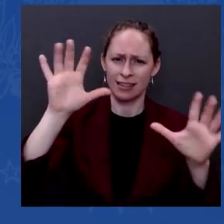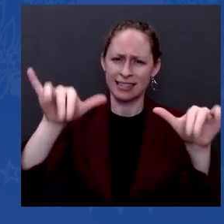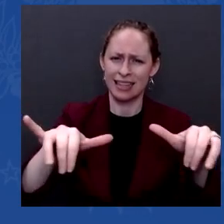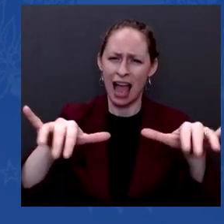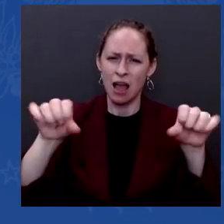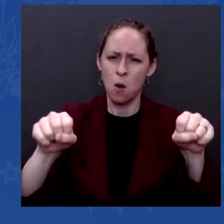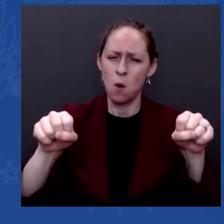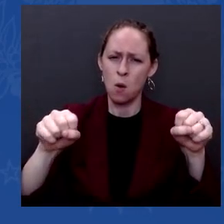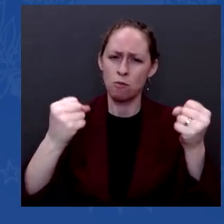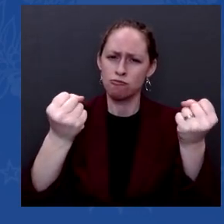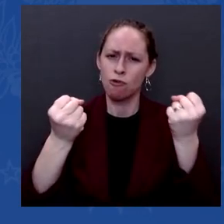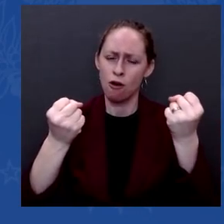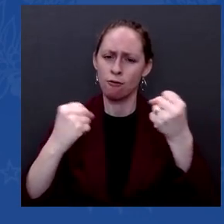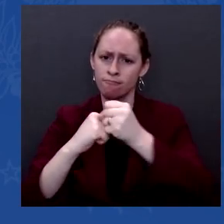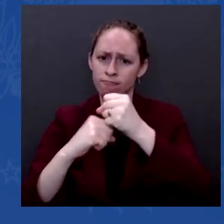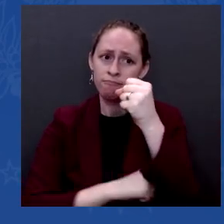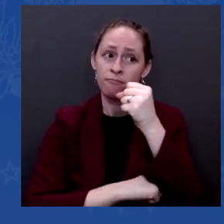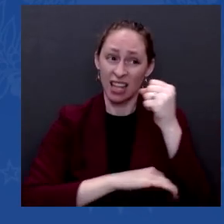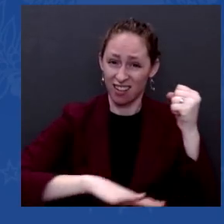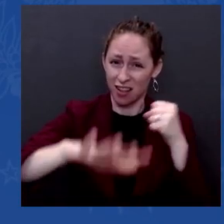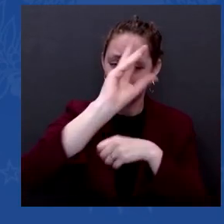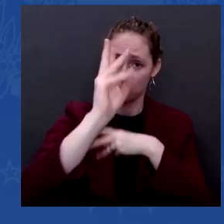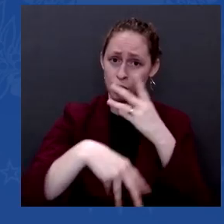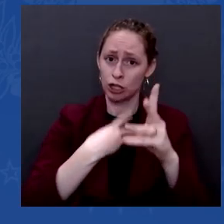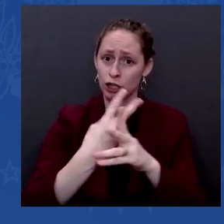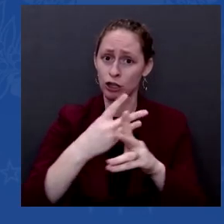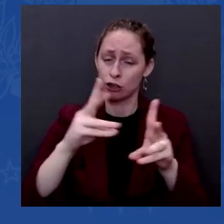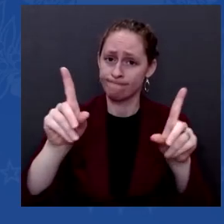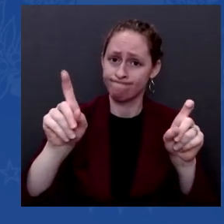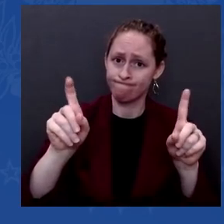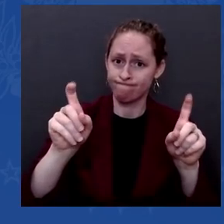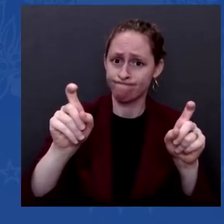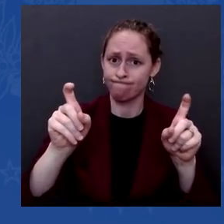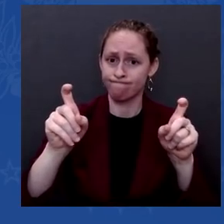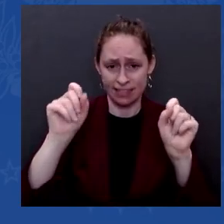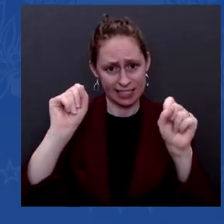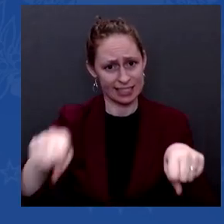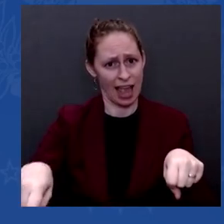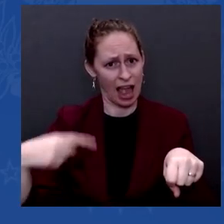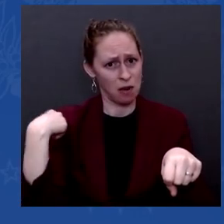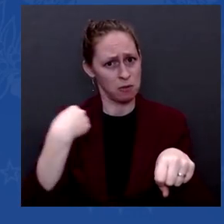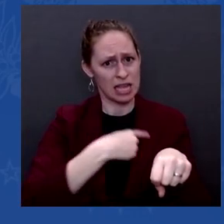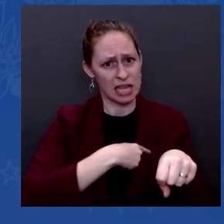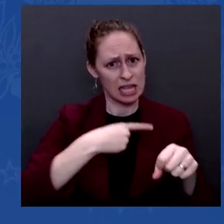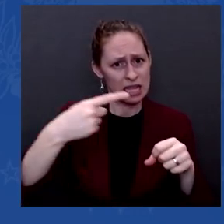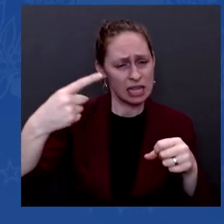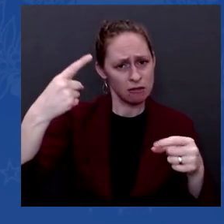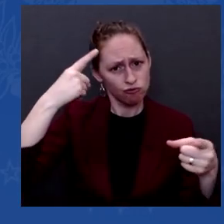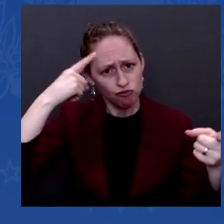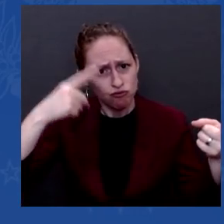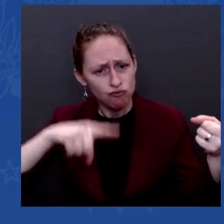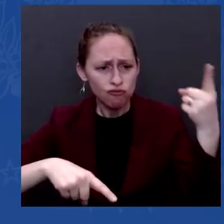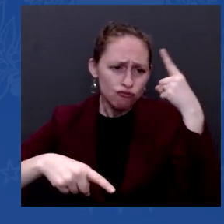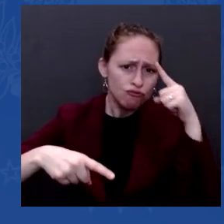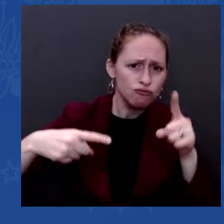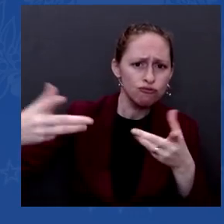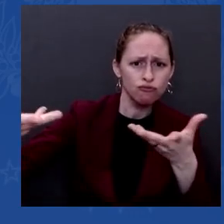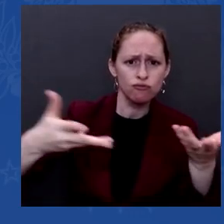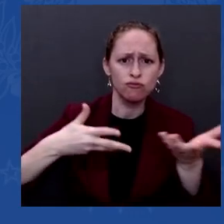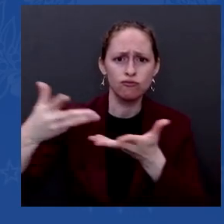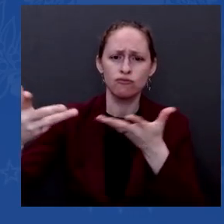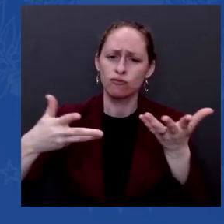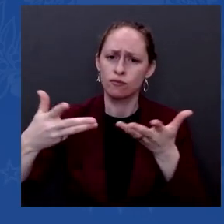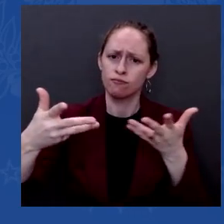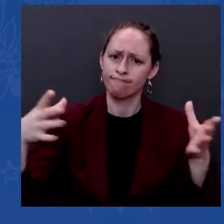consensus on how to proceed? It's going to be hard. It's going to be hard. But it requires, it requires leadership to do it.